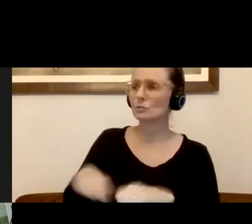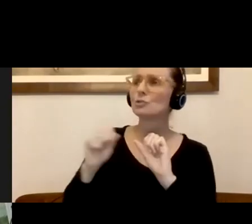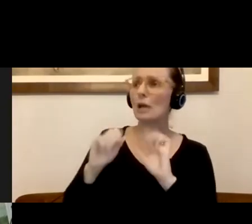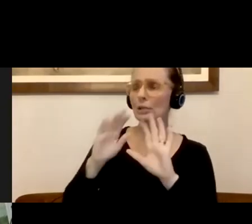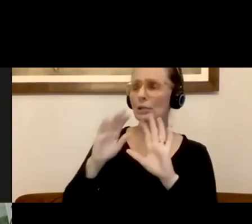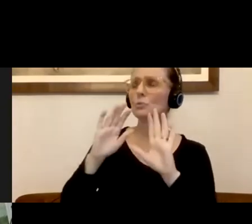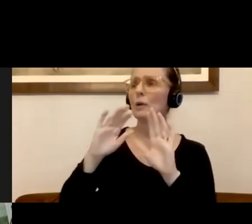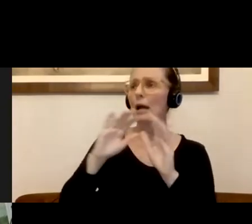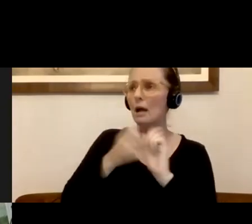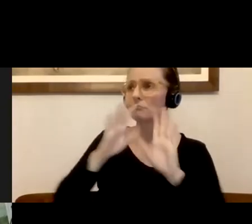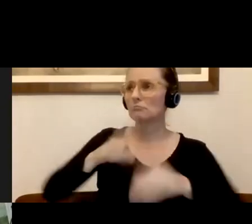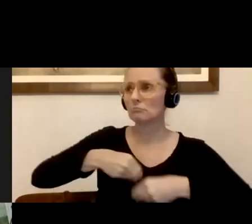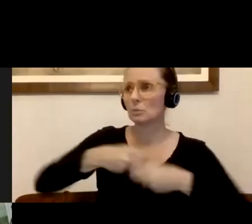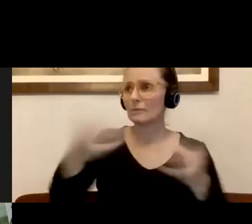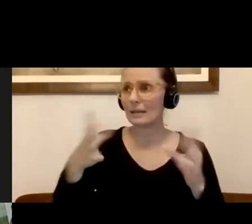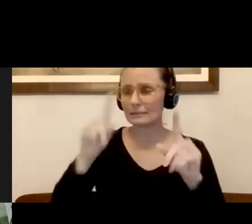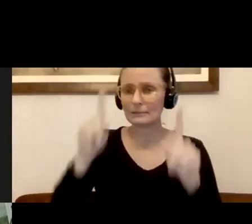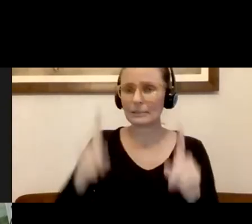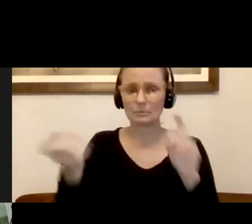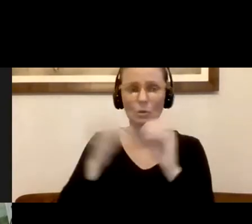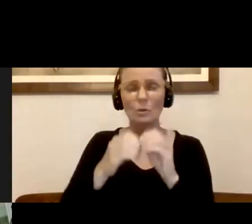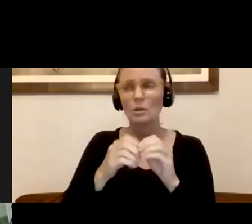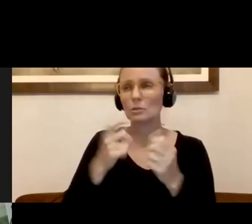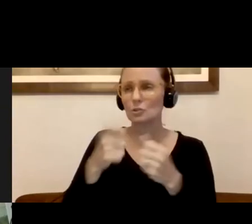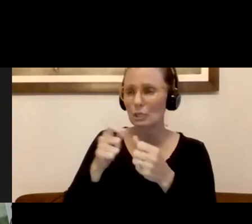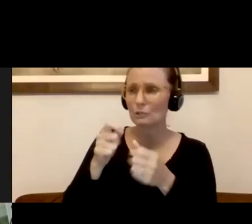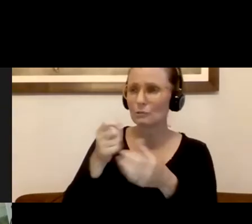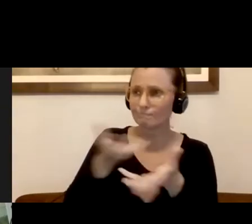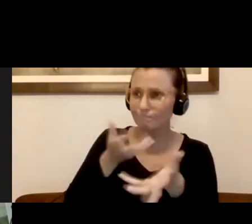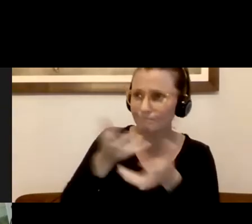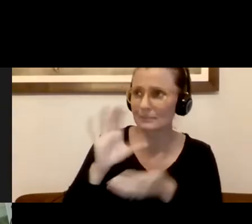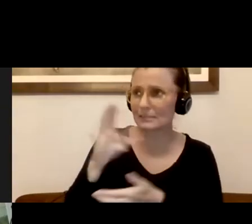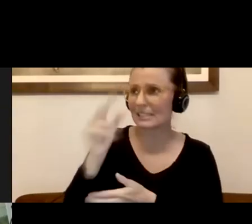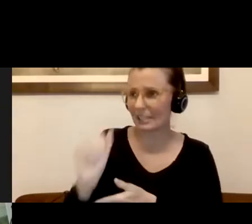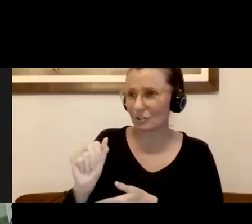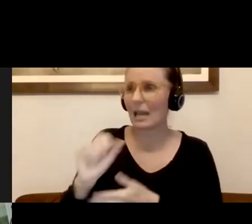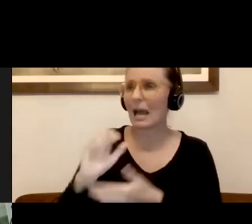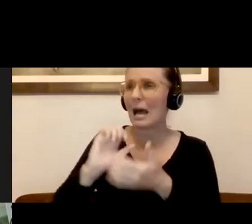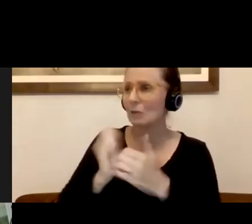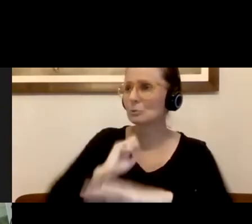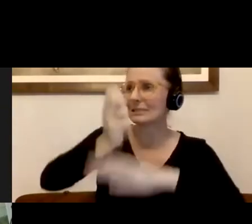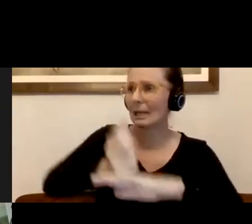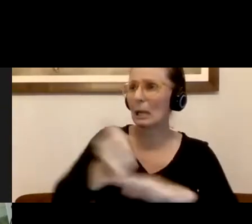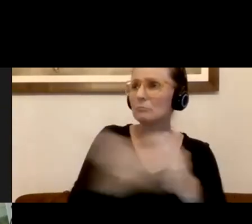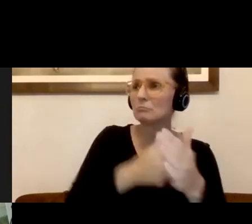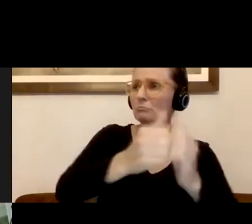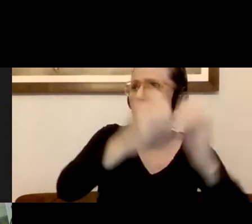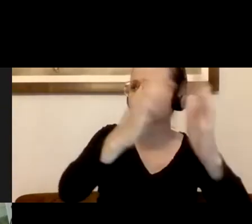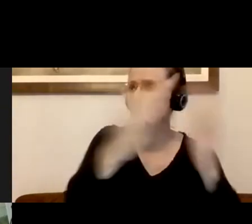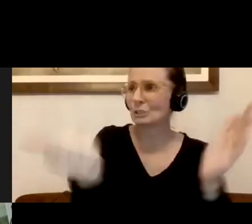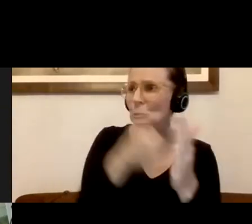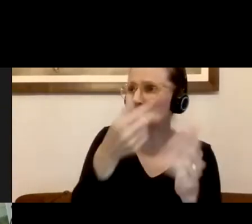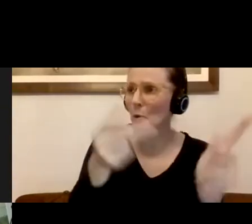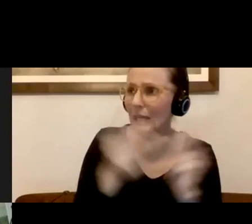more. Um, we're working closely with CHA to really identify either a second location or one of the things that we've been talking about even